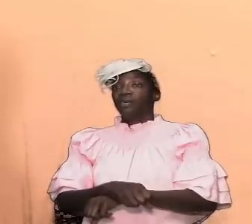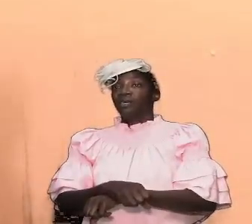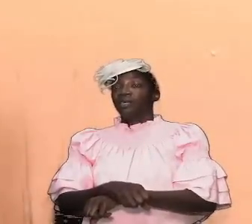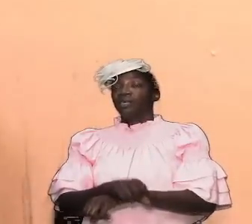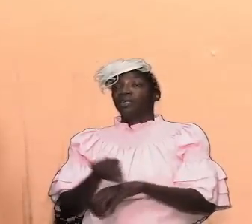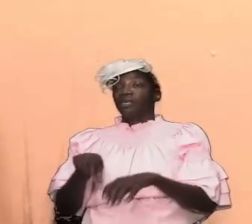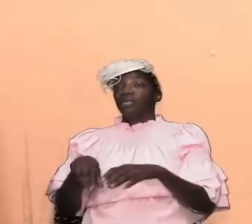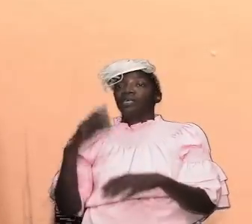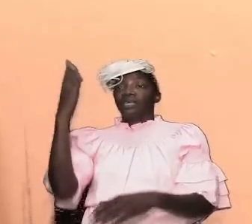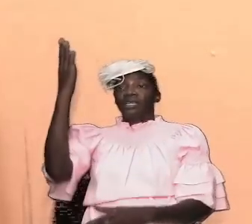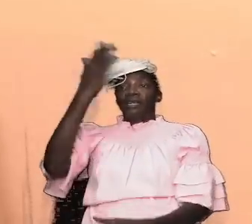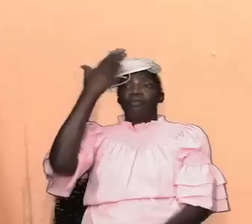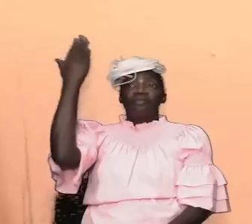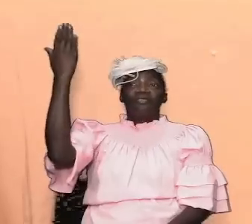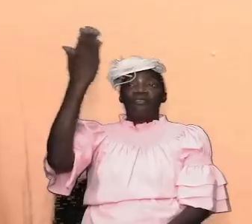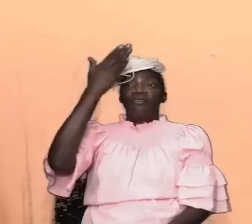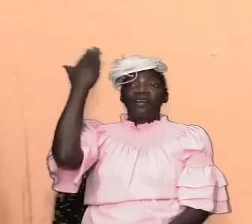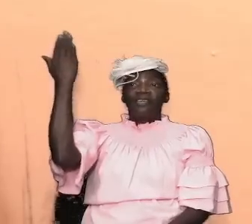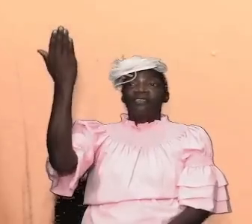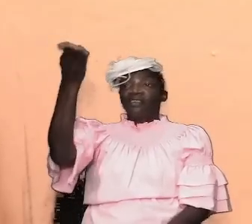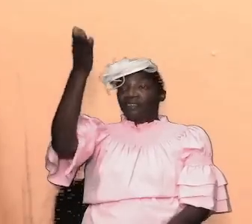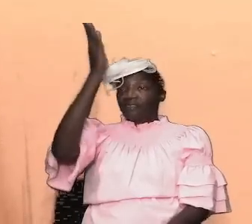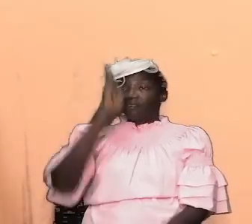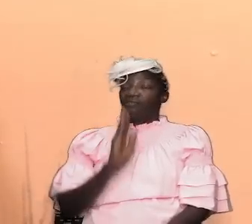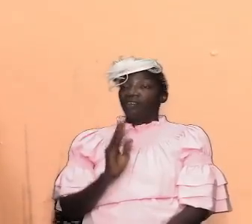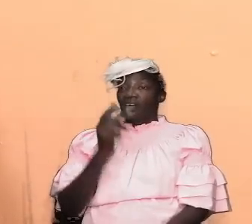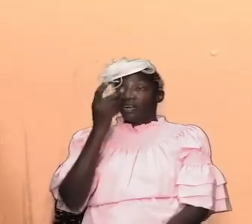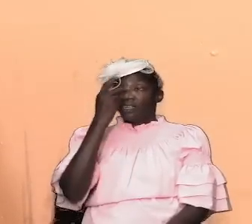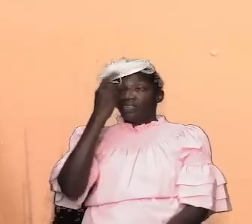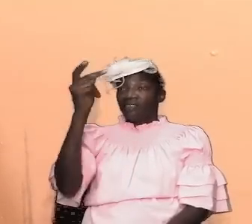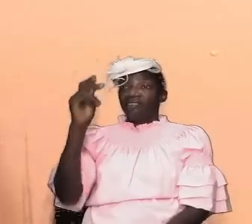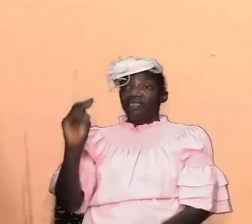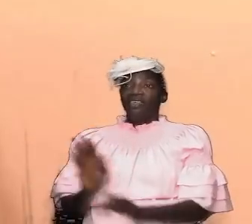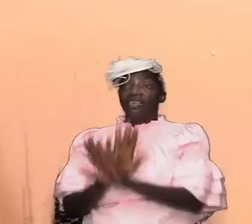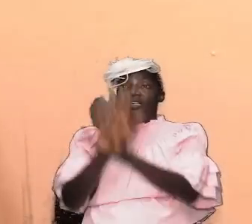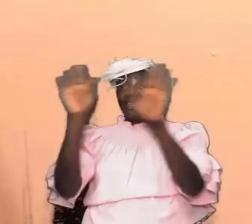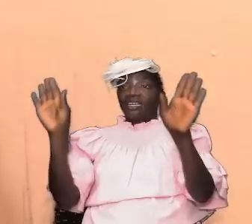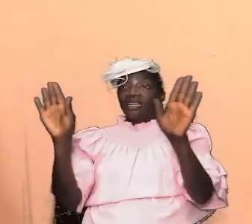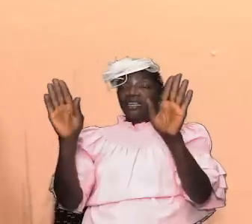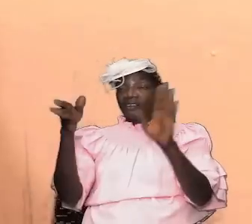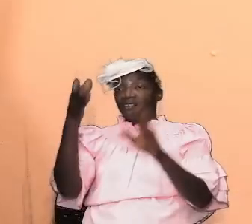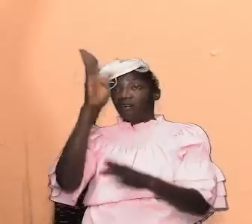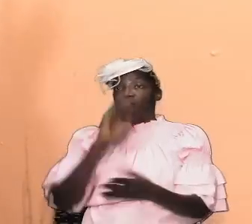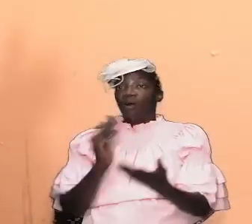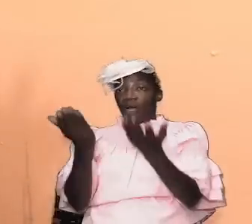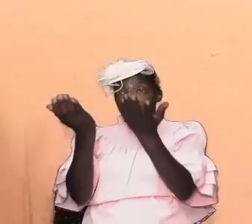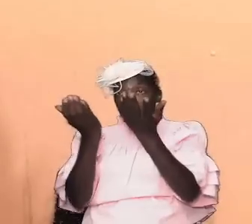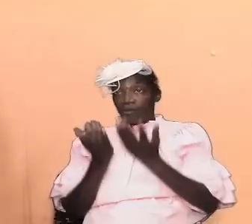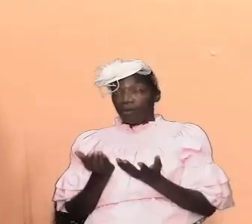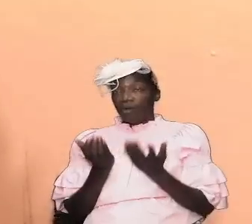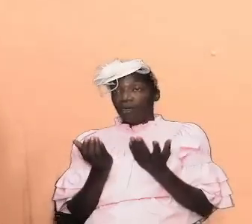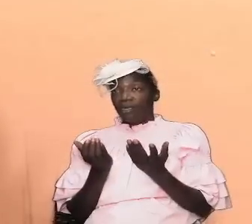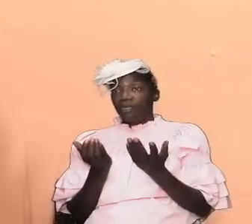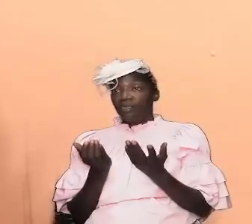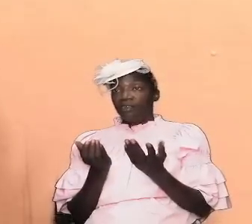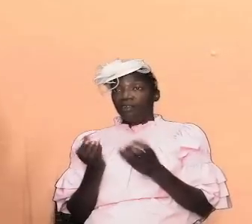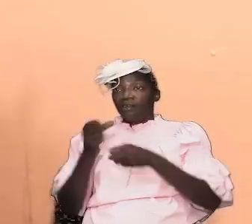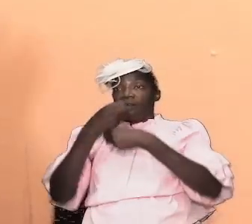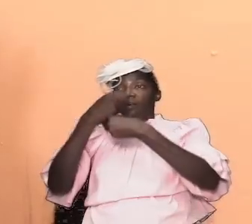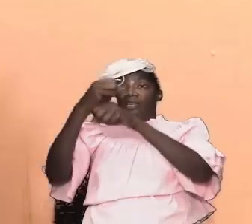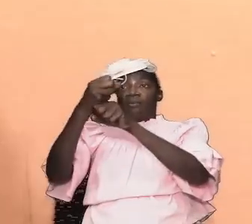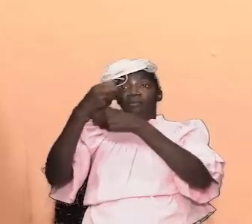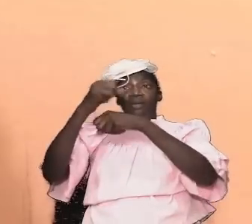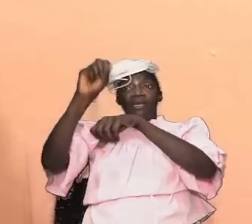the presence of god because we will see clearer what was god's intention when he set up the sanctuary